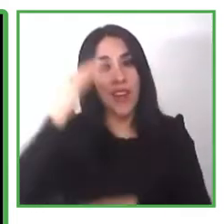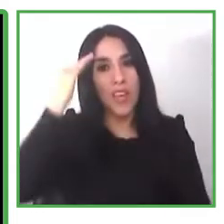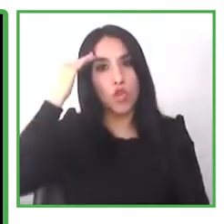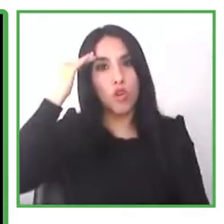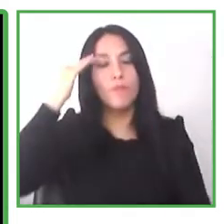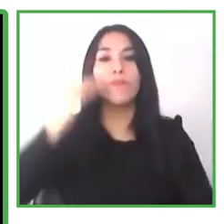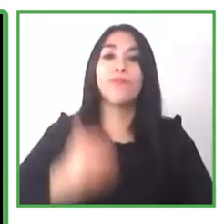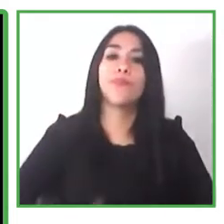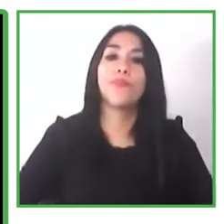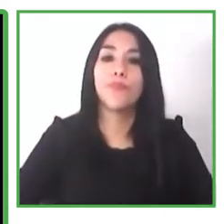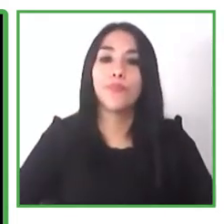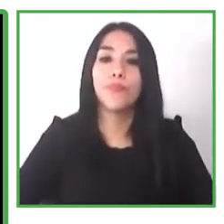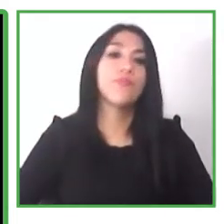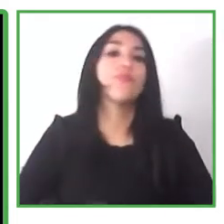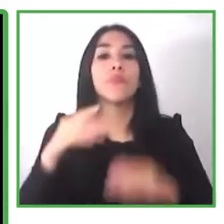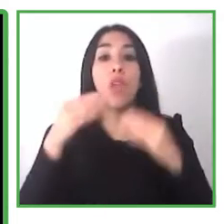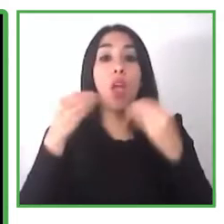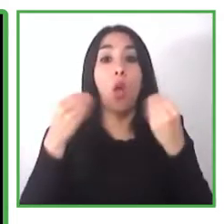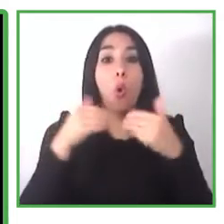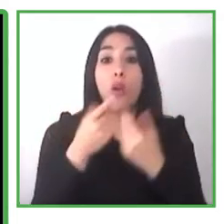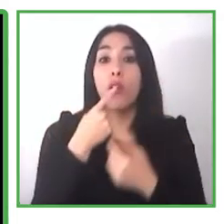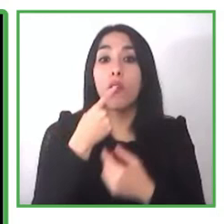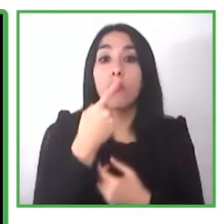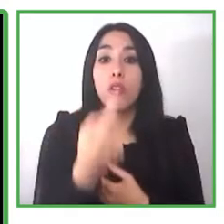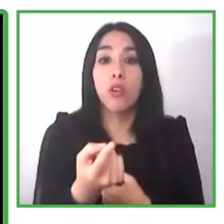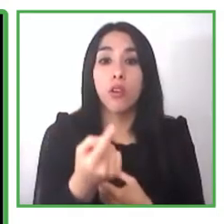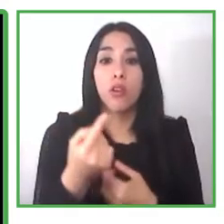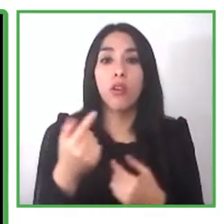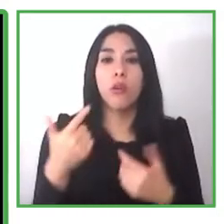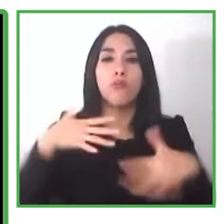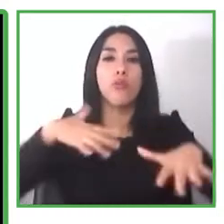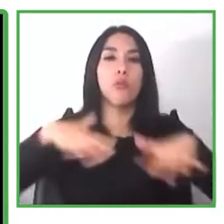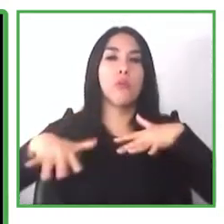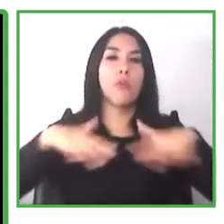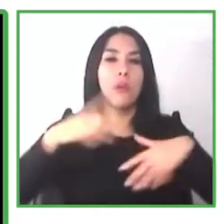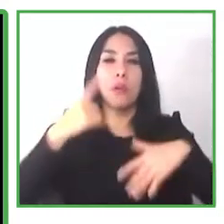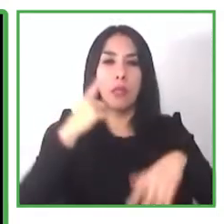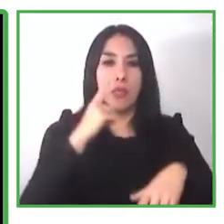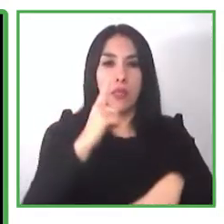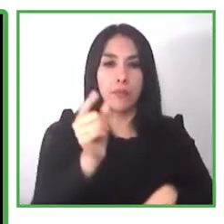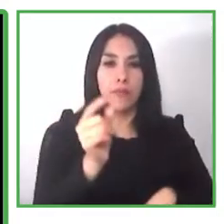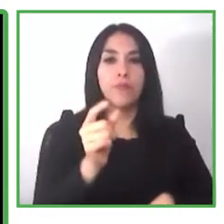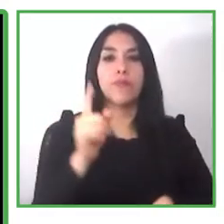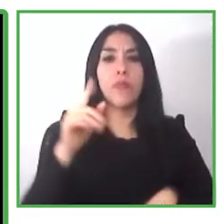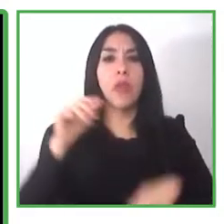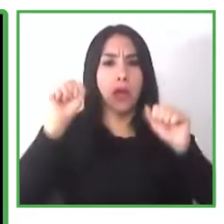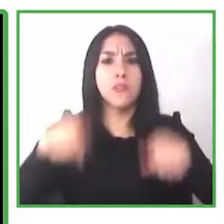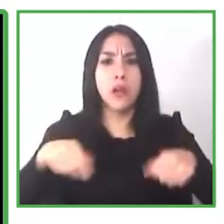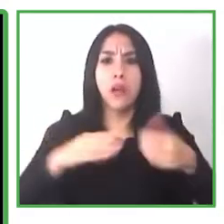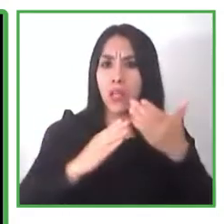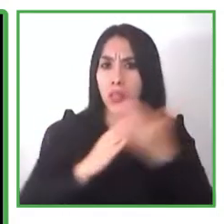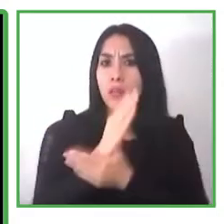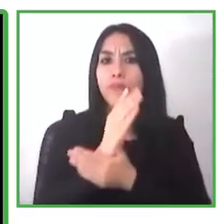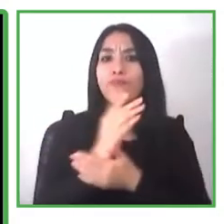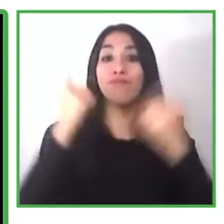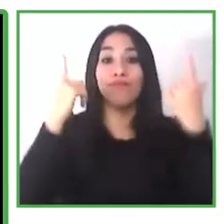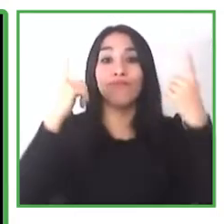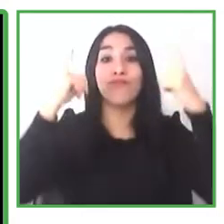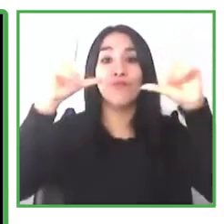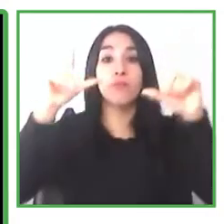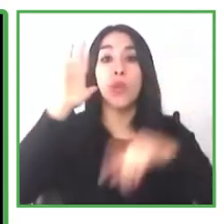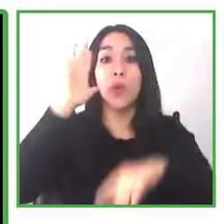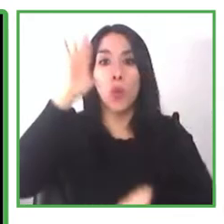results of the vote here are the the the president president and the